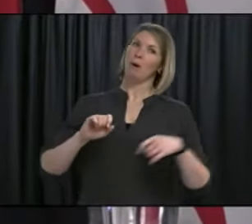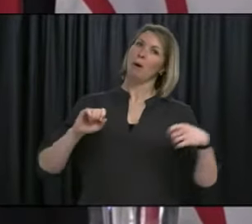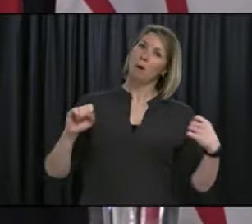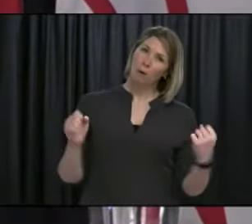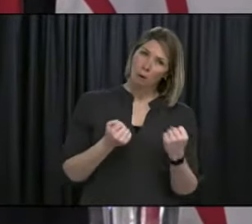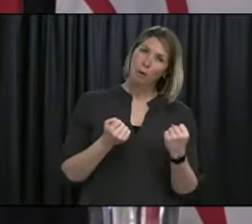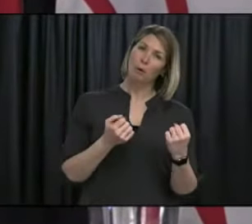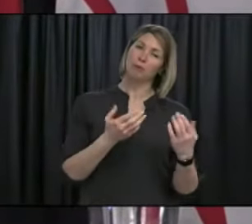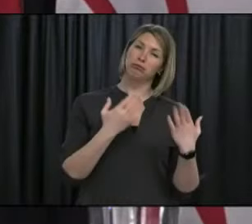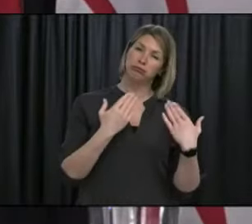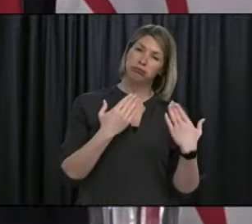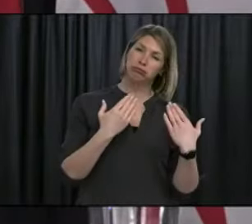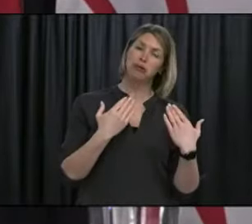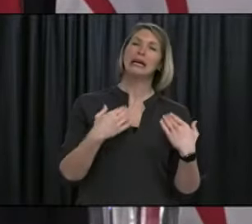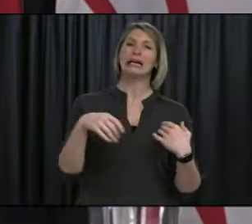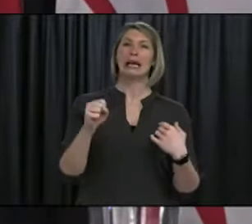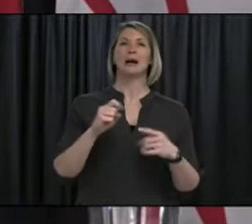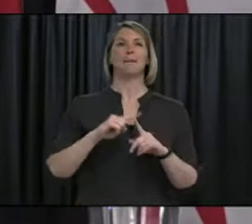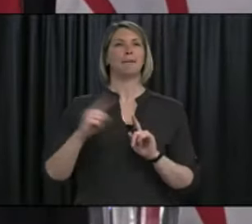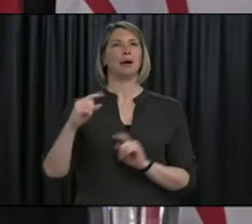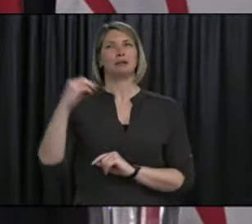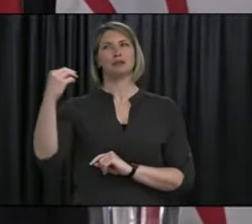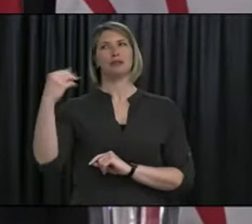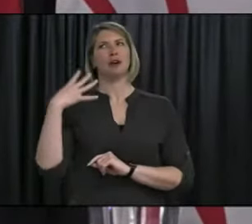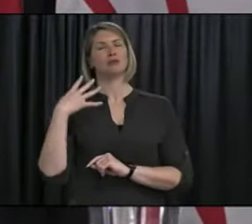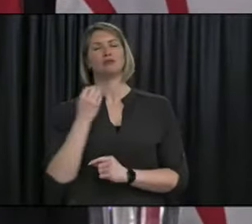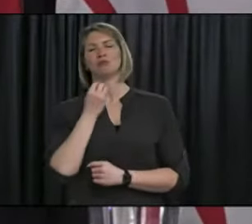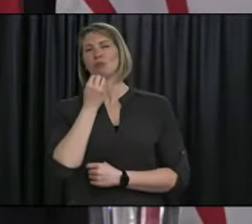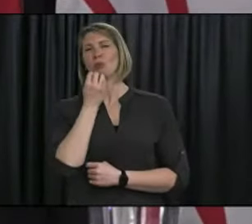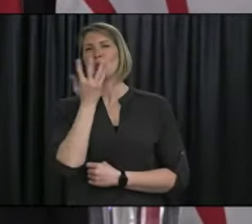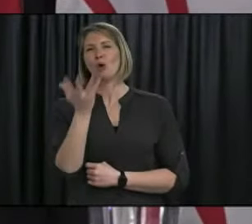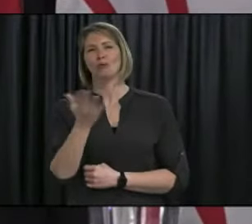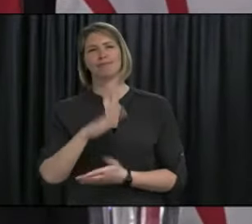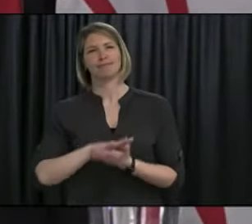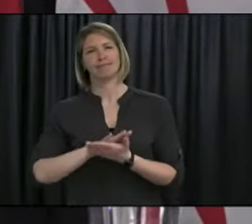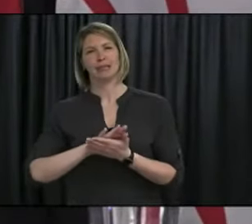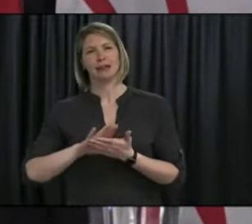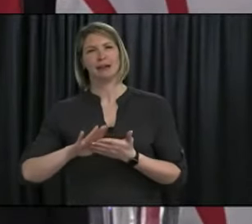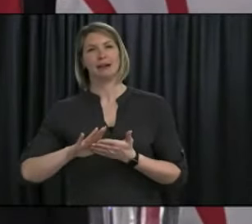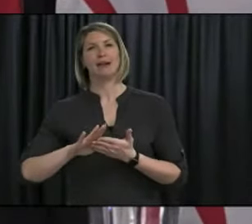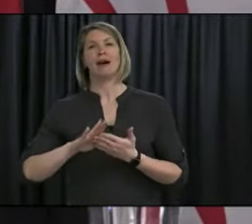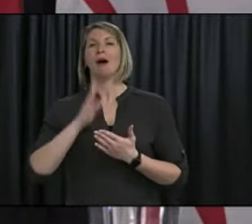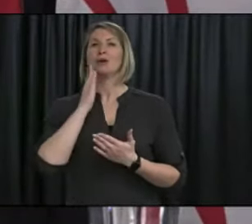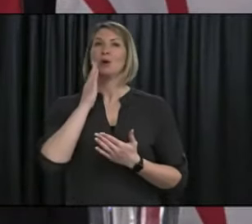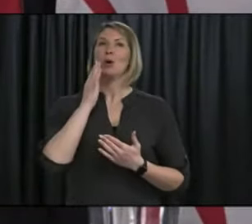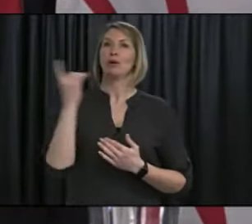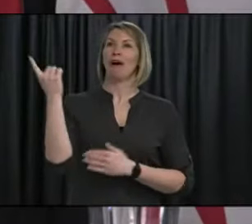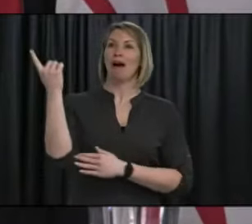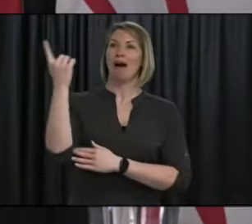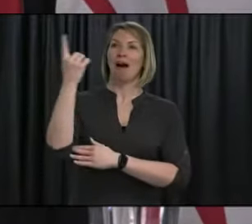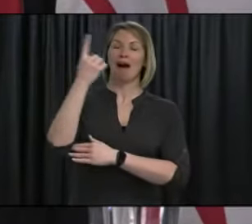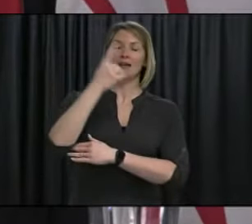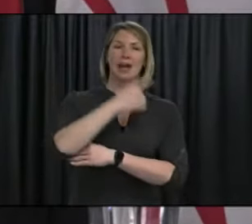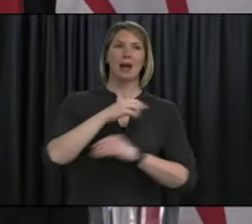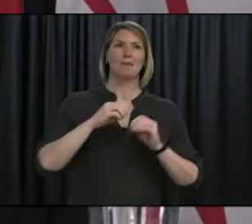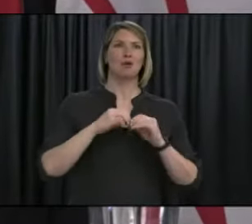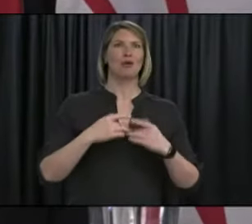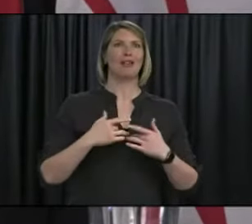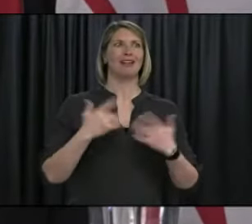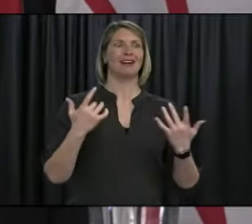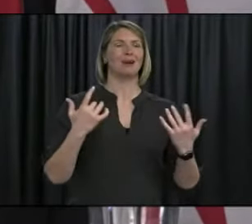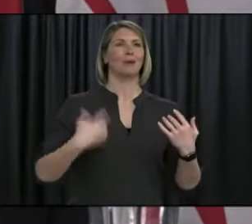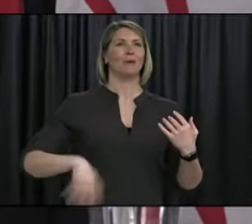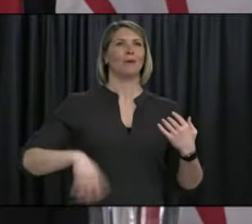John's. The days are getting noticeably longer. This coming weekend, many people across the province will celebrate Easter.